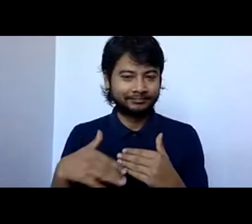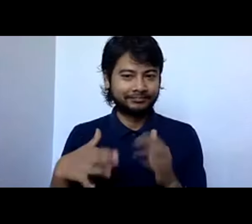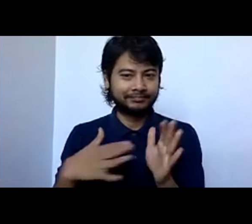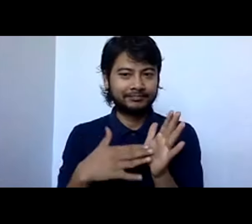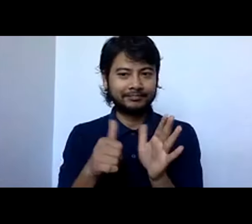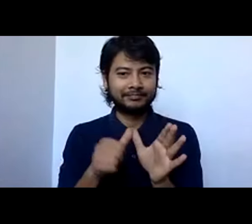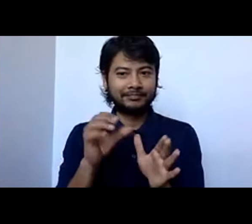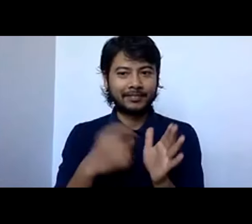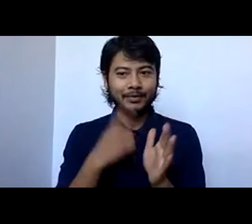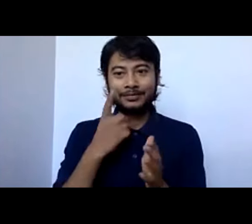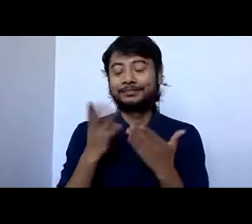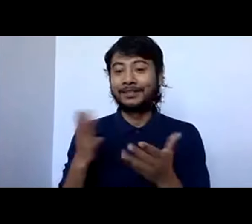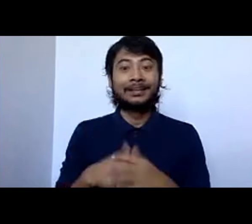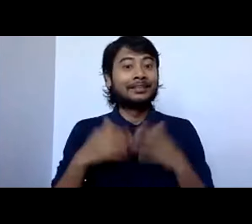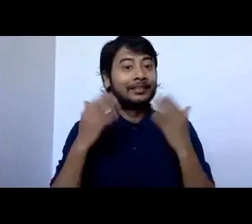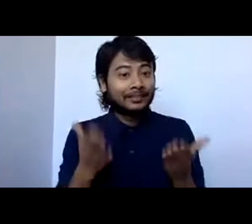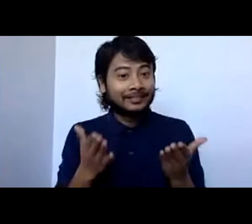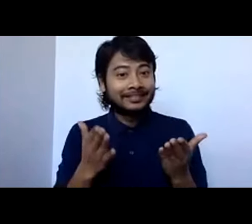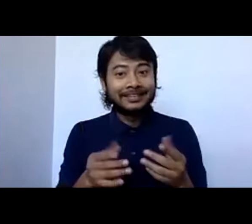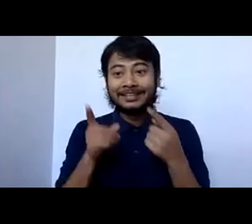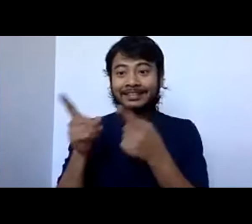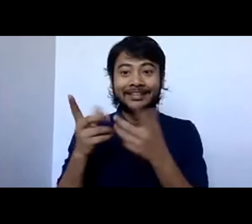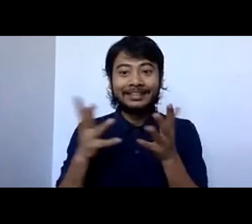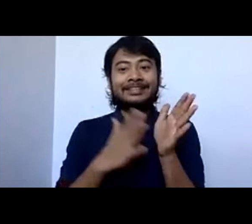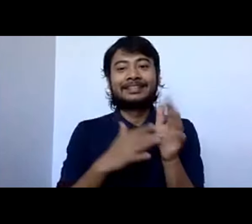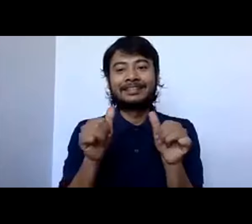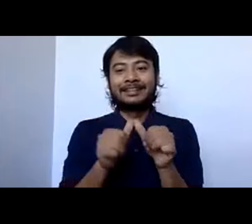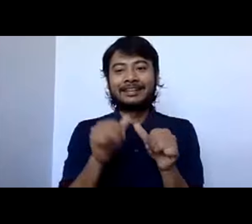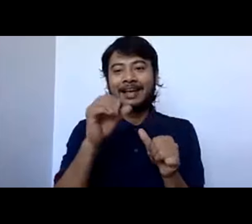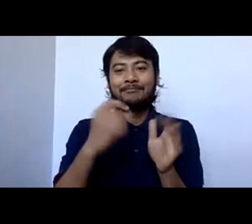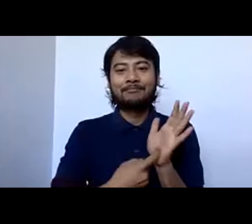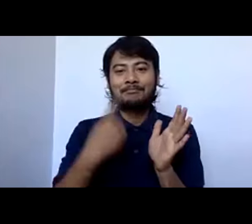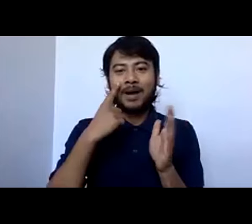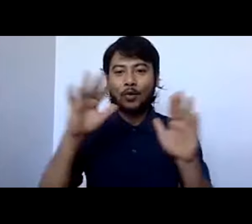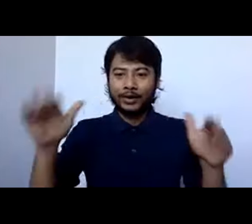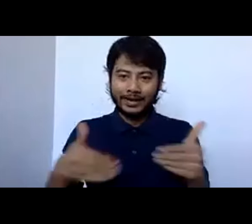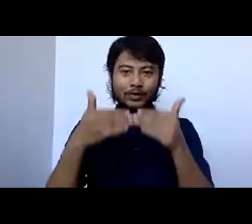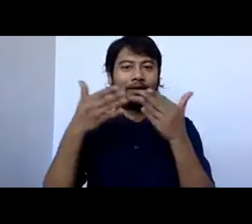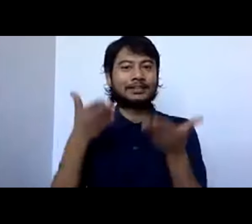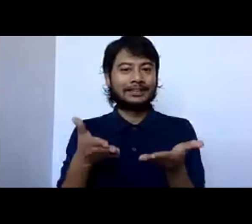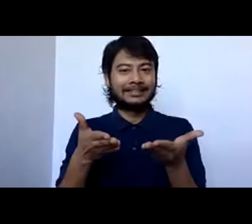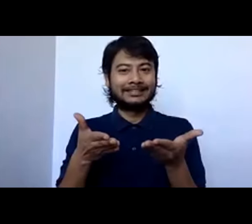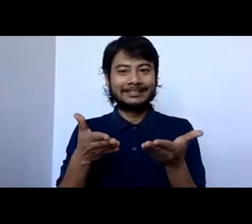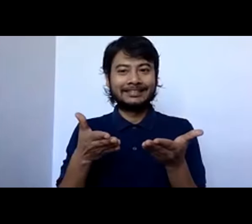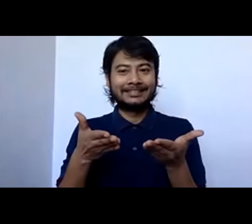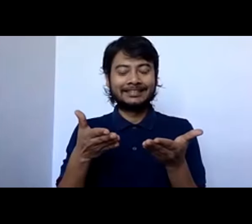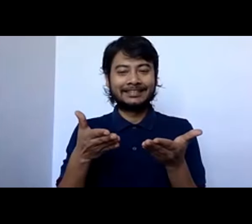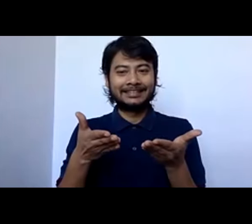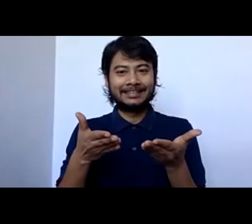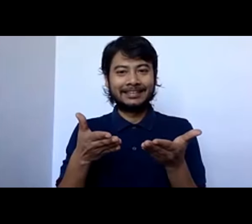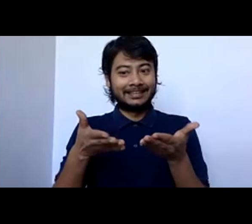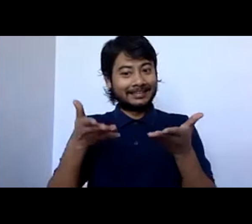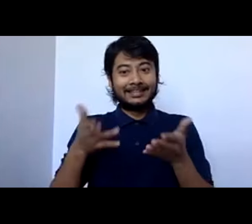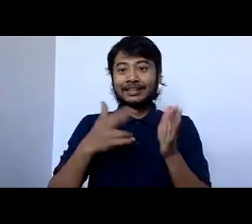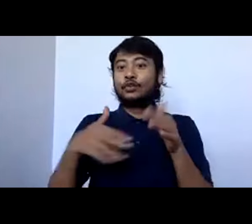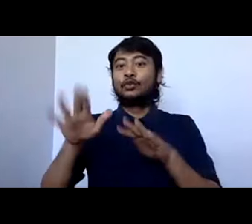So this was just a way of a Maori introduction from my side to you guys. And, you know, it's a tradition in New Zealand